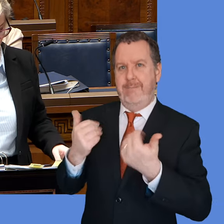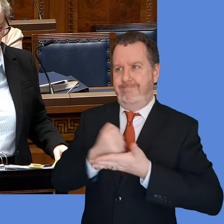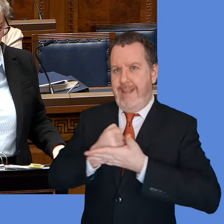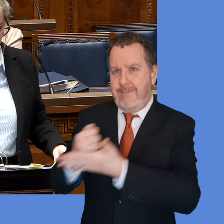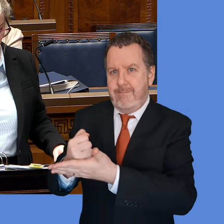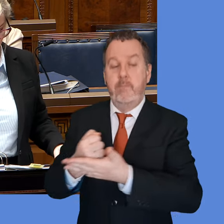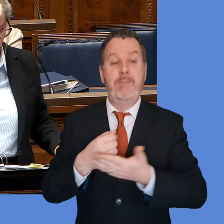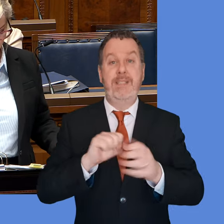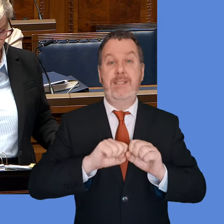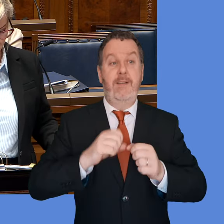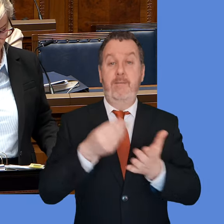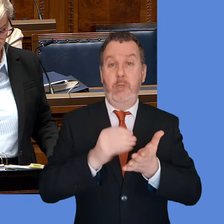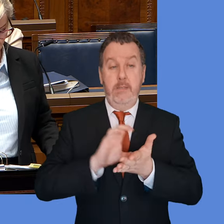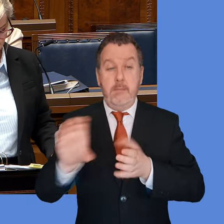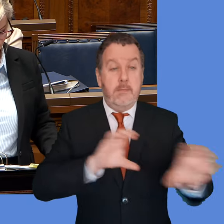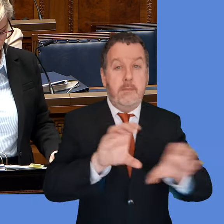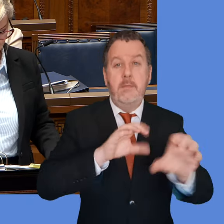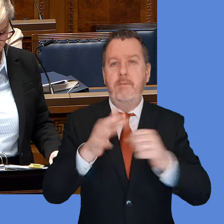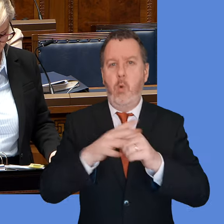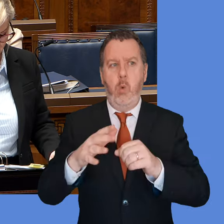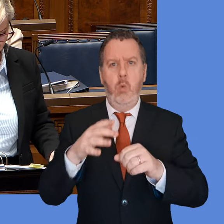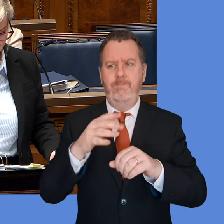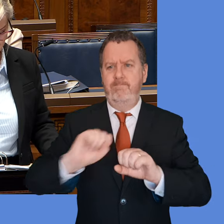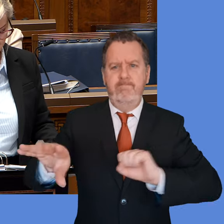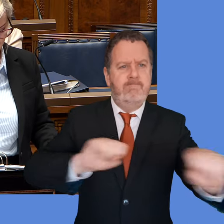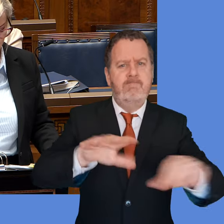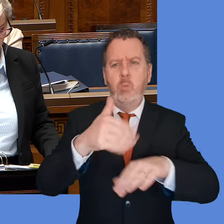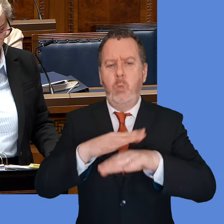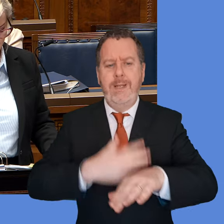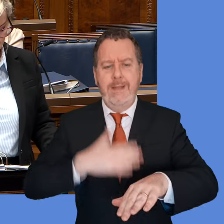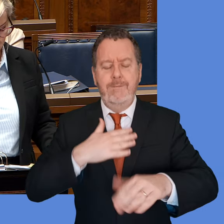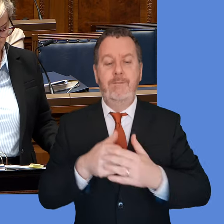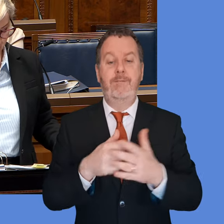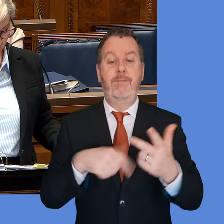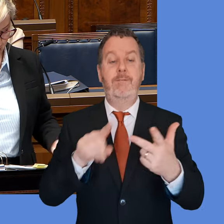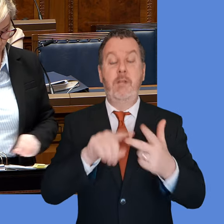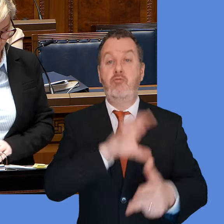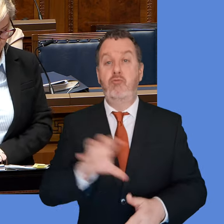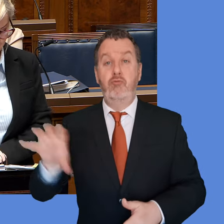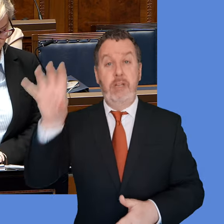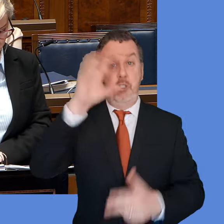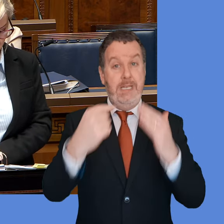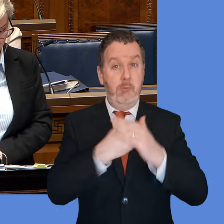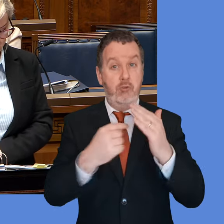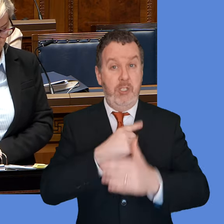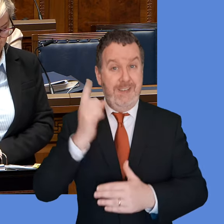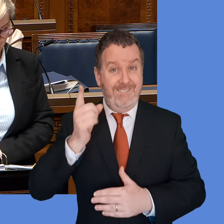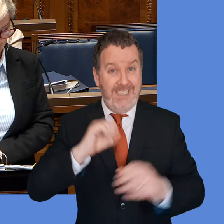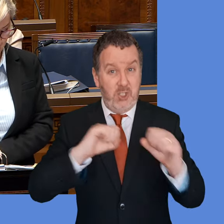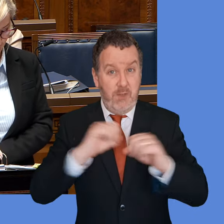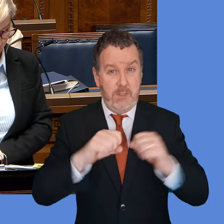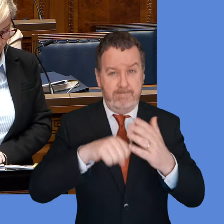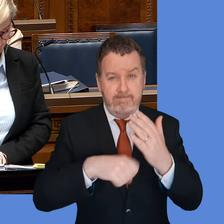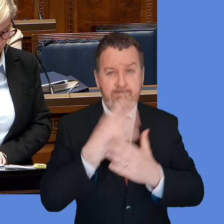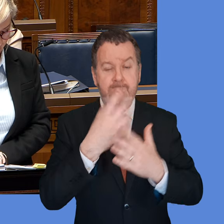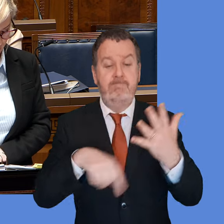the allocation of dispersal funding to enhance local support and services for asylum seekers, implementing regional immigration advice services, and